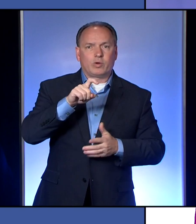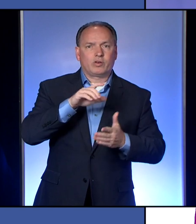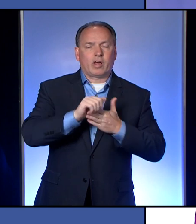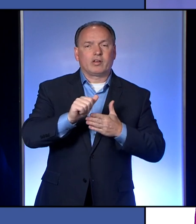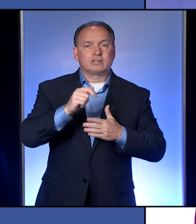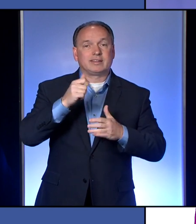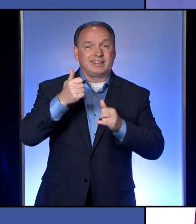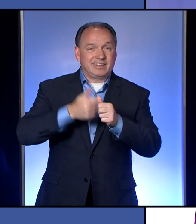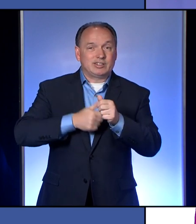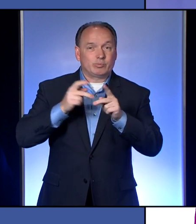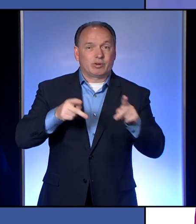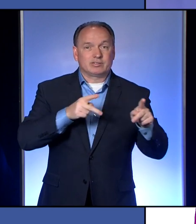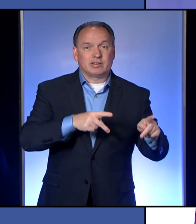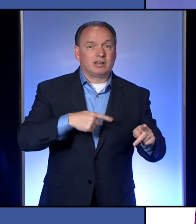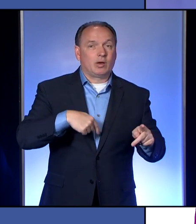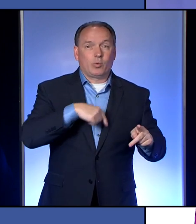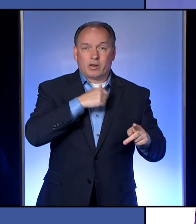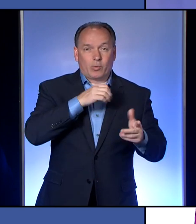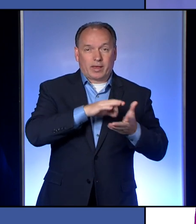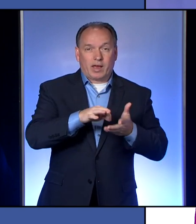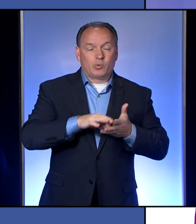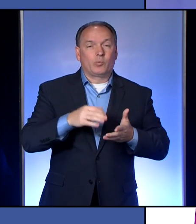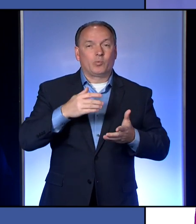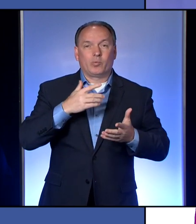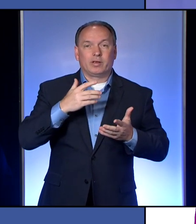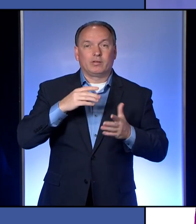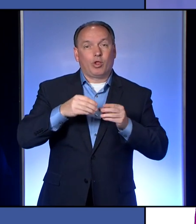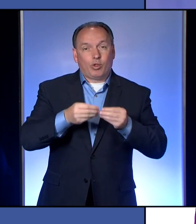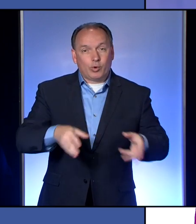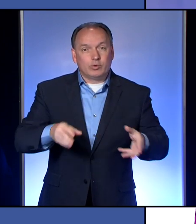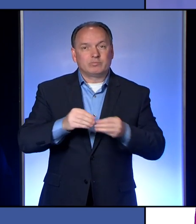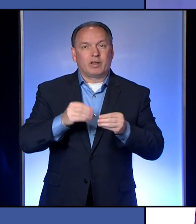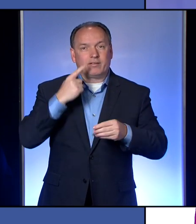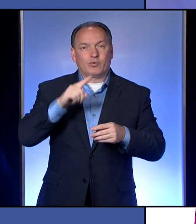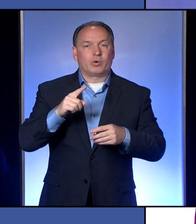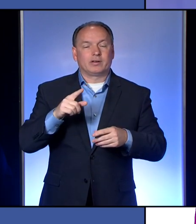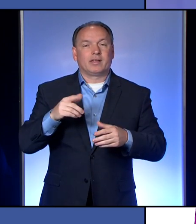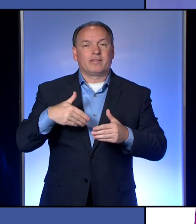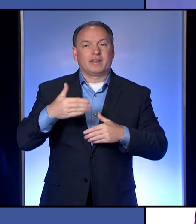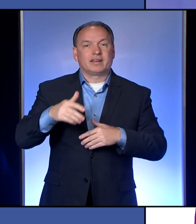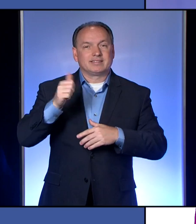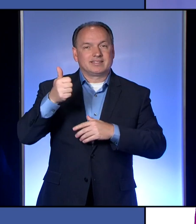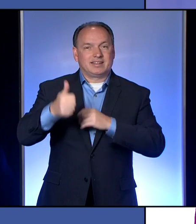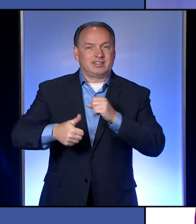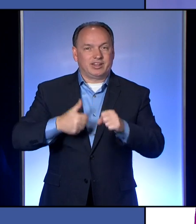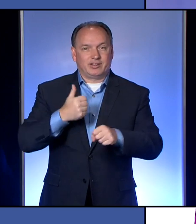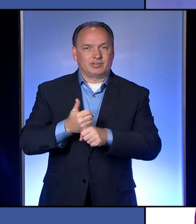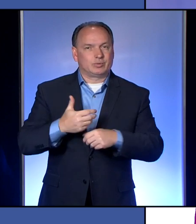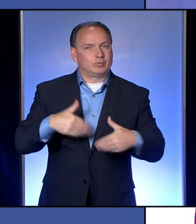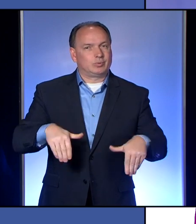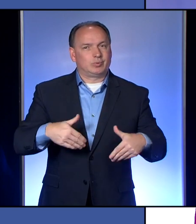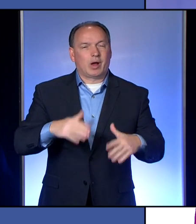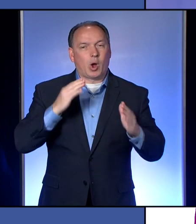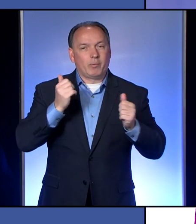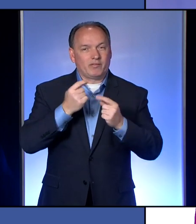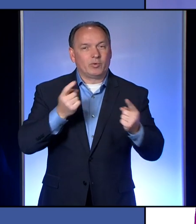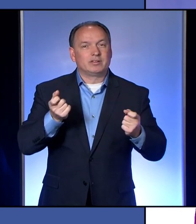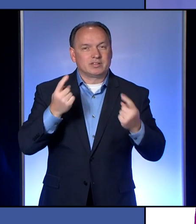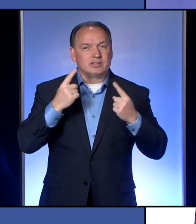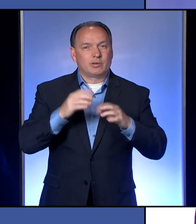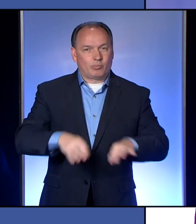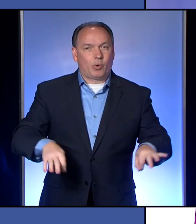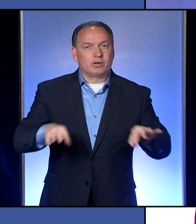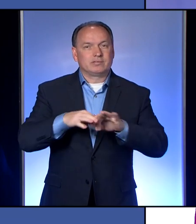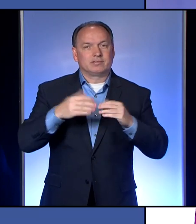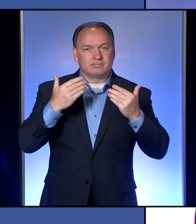count is money that we don't get each year over 10 years for the next decade. So, I hope that everyone understands the importance